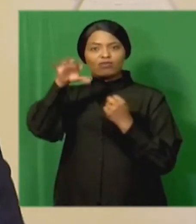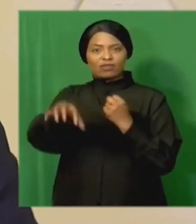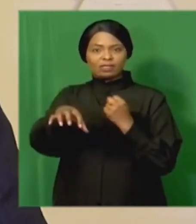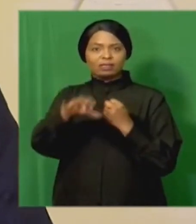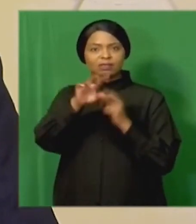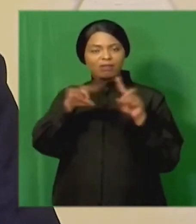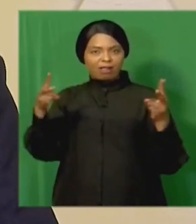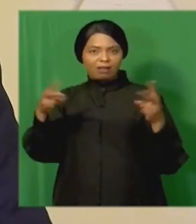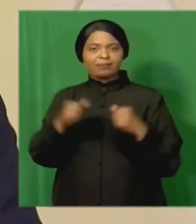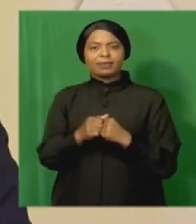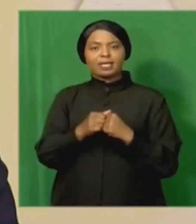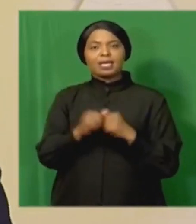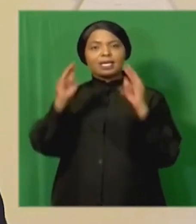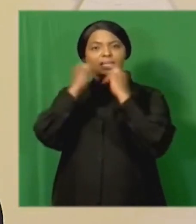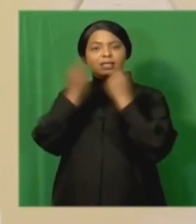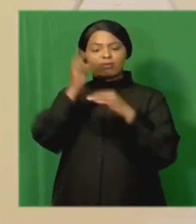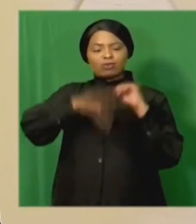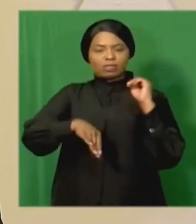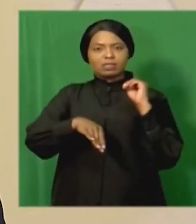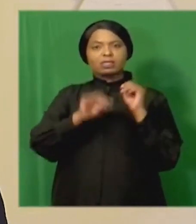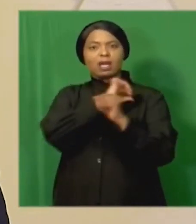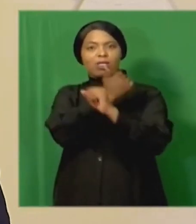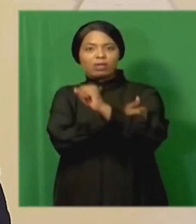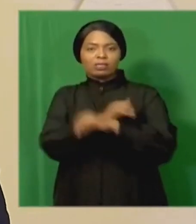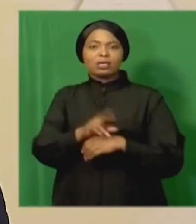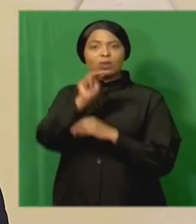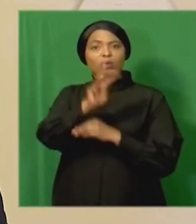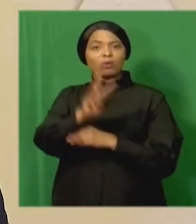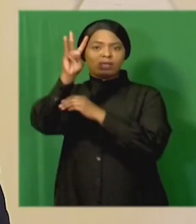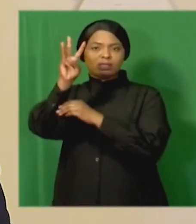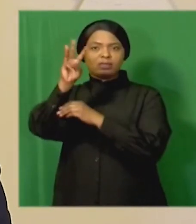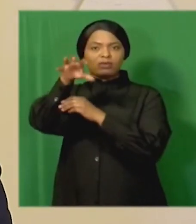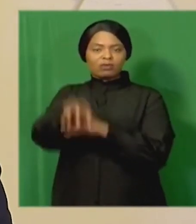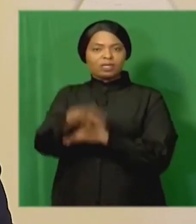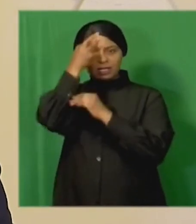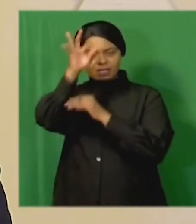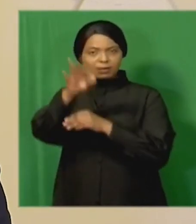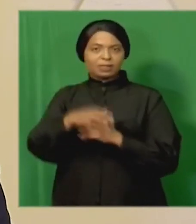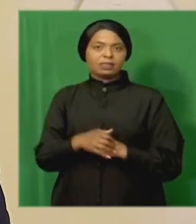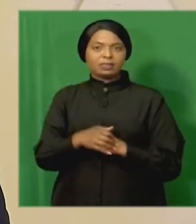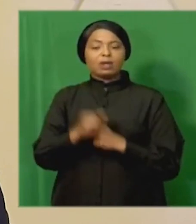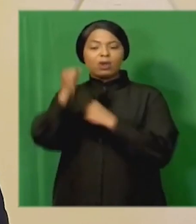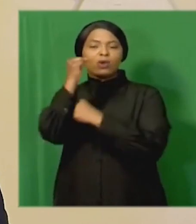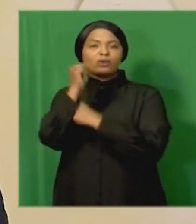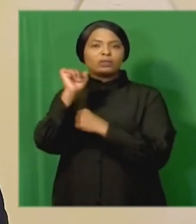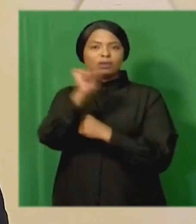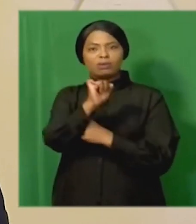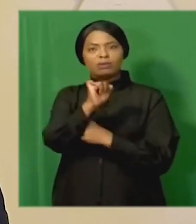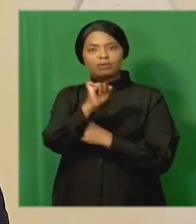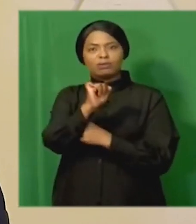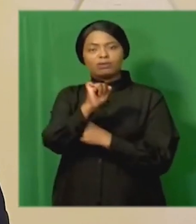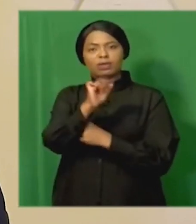National Prosecuting Authority the Northwest Provincial Government Office of the Inspector